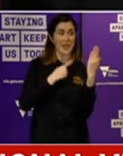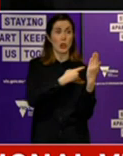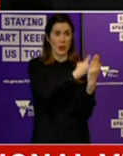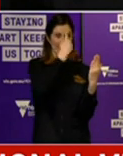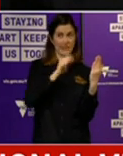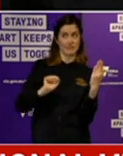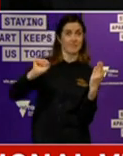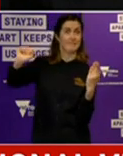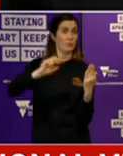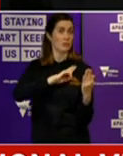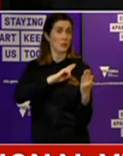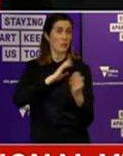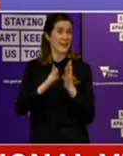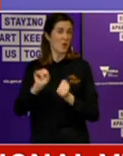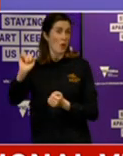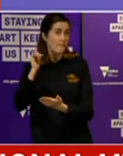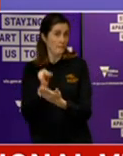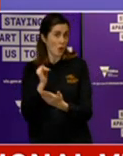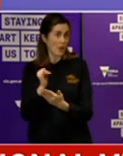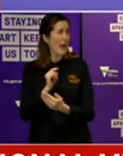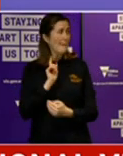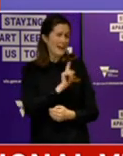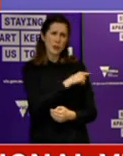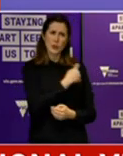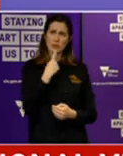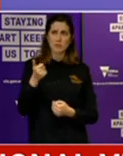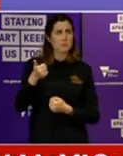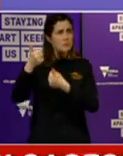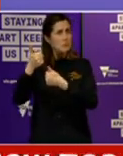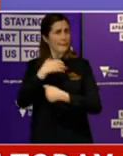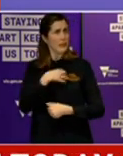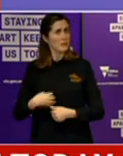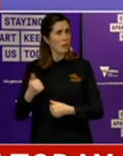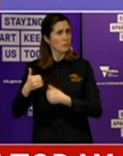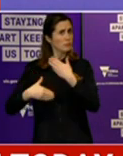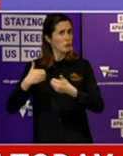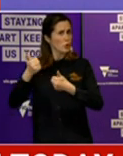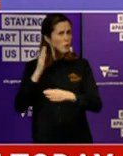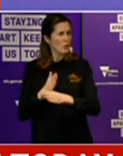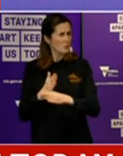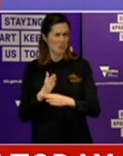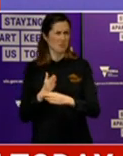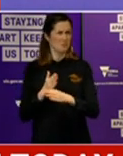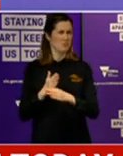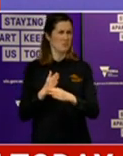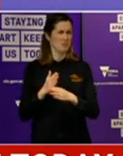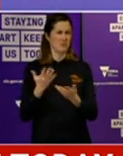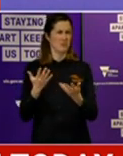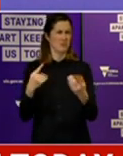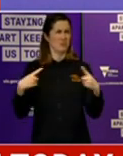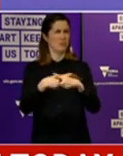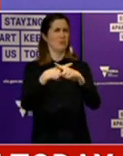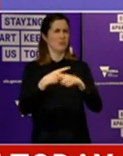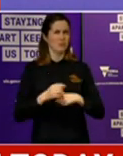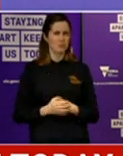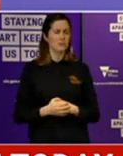But you still believed that it was appropriate for her to remain as health minister. I had confidence in her. Let's be very clear about this, though. And I have